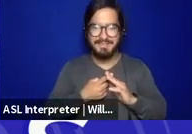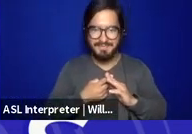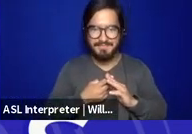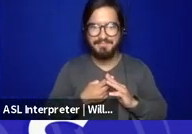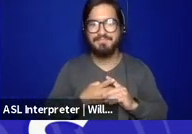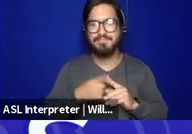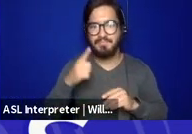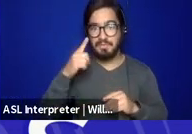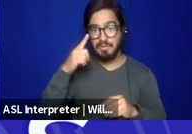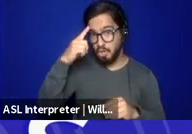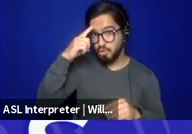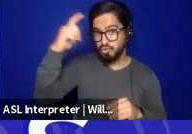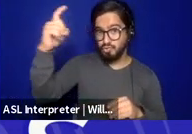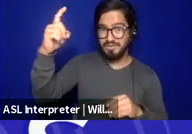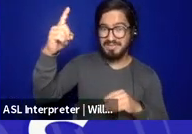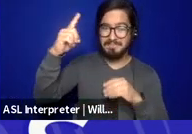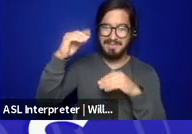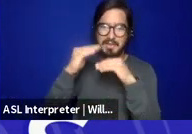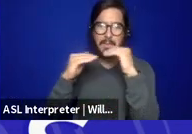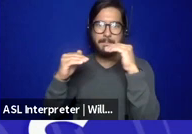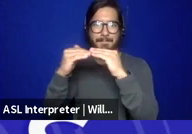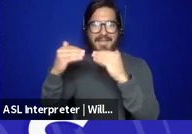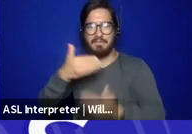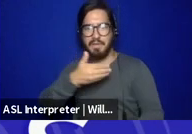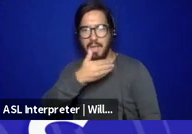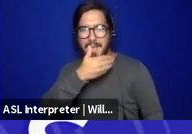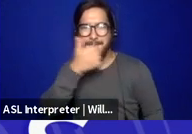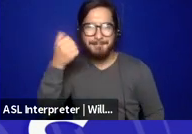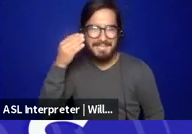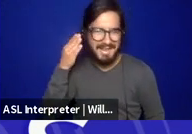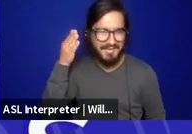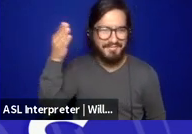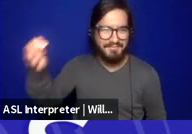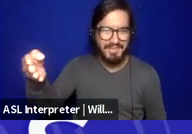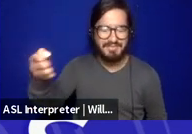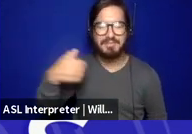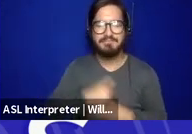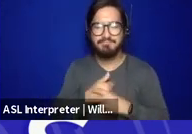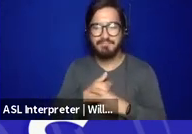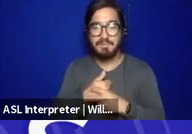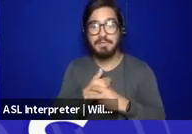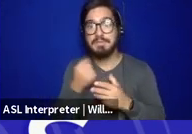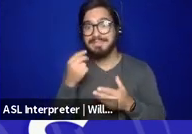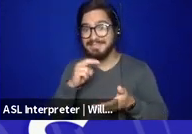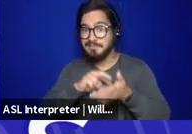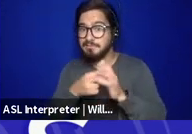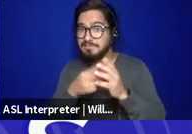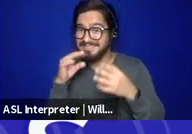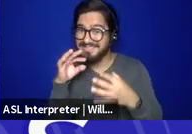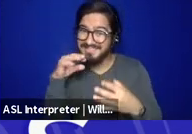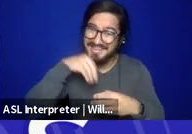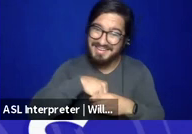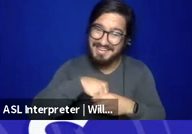better future, uh, that centers, uh, ancestral healing, uh, rooted and restorative and transformative justice practices